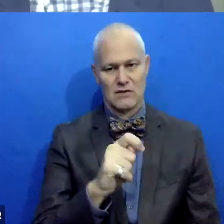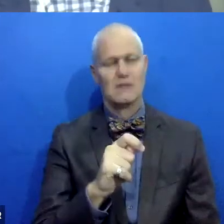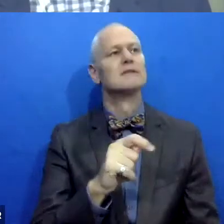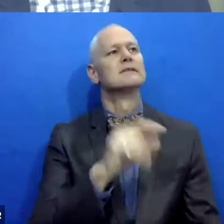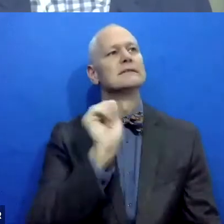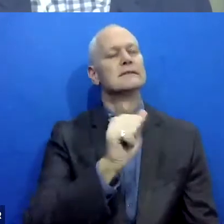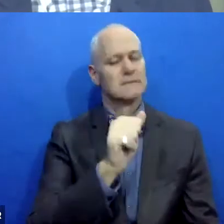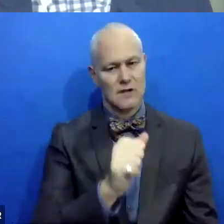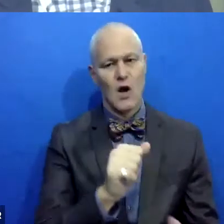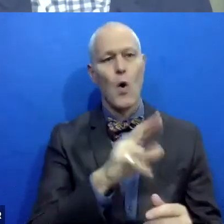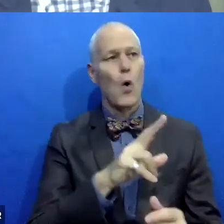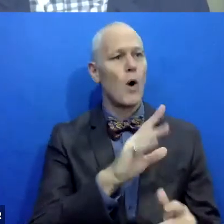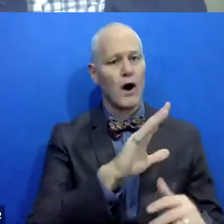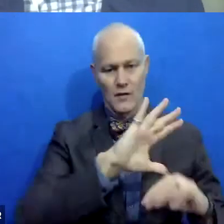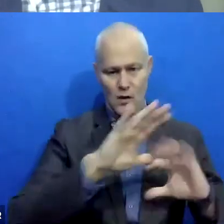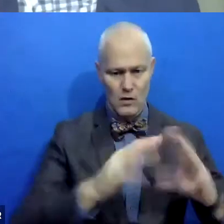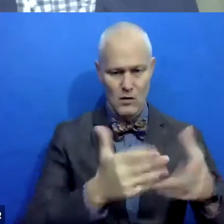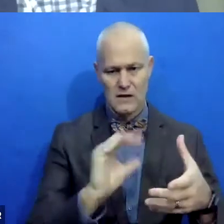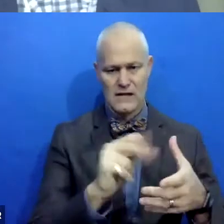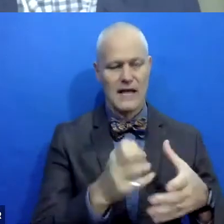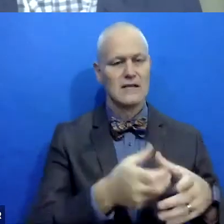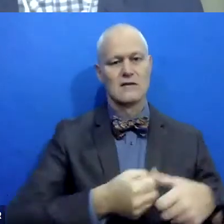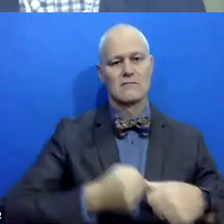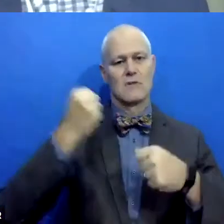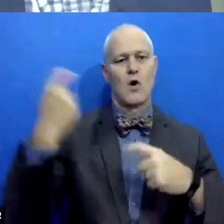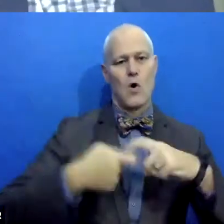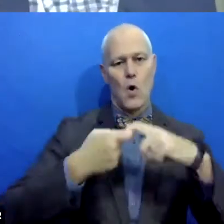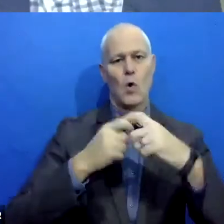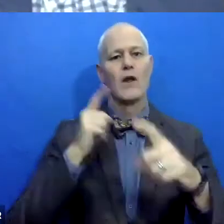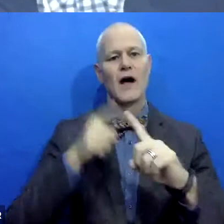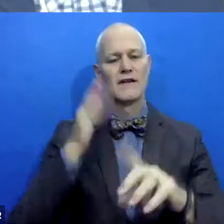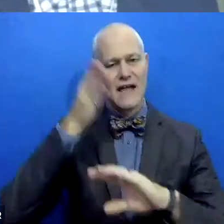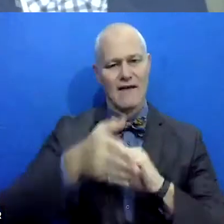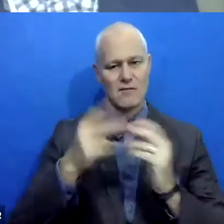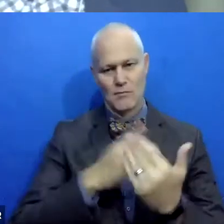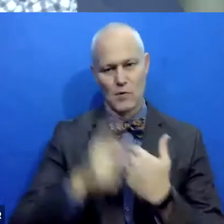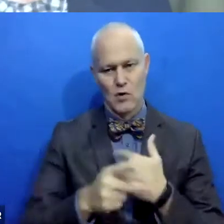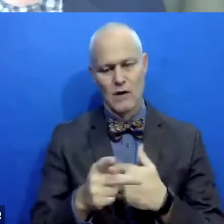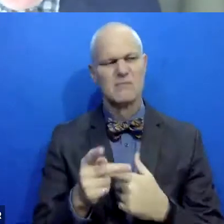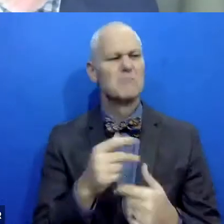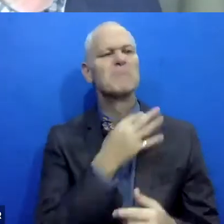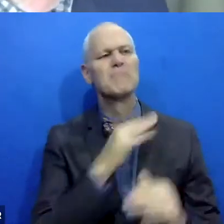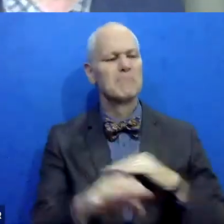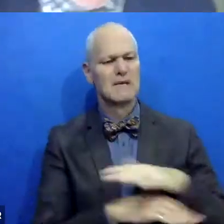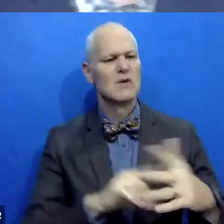is the entire case put on hold until after the program? So basically they want to know where in that process. Yeah. Um,